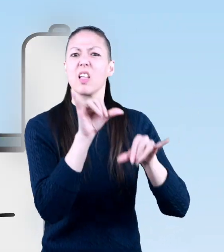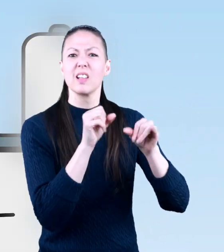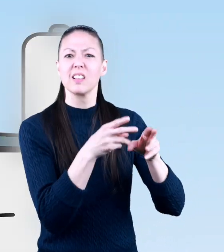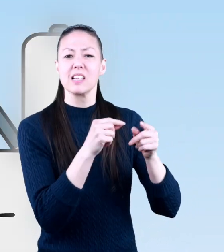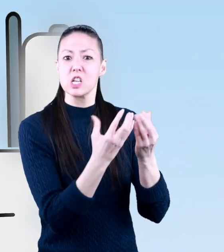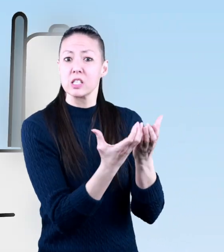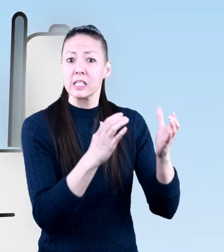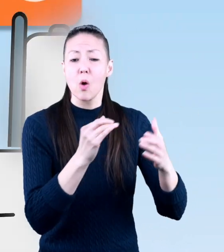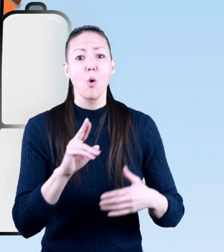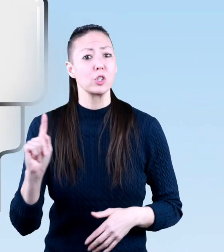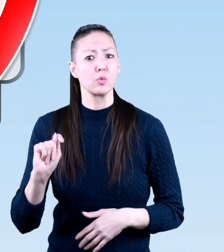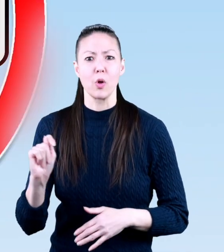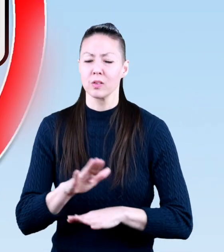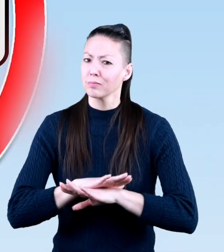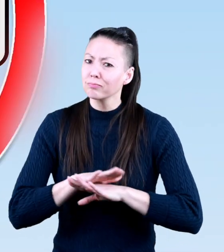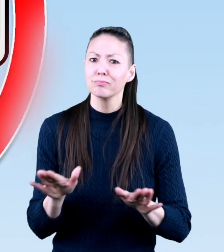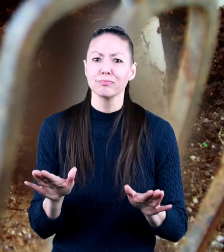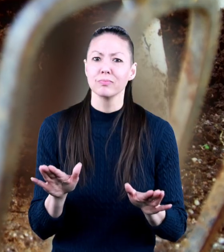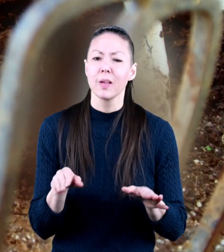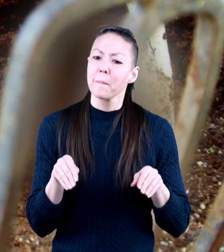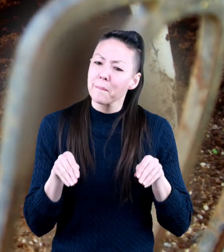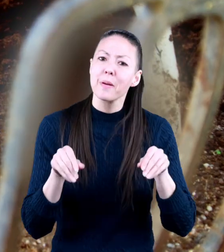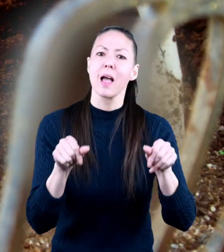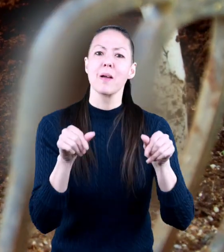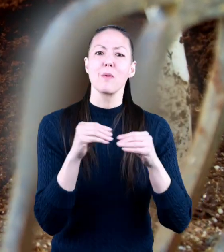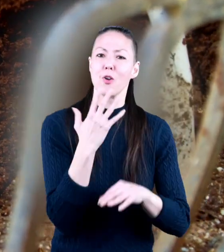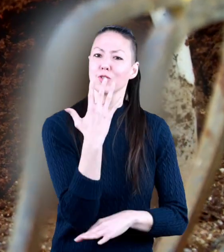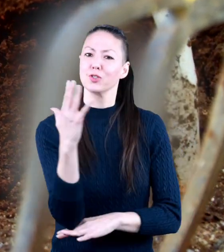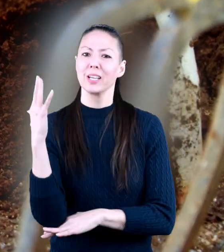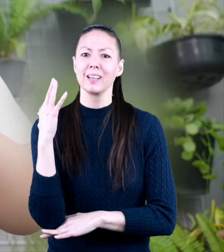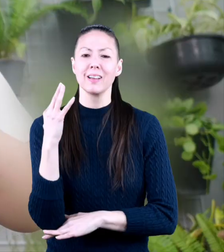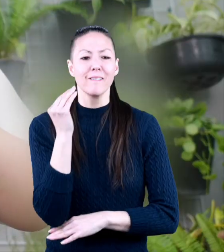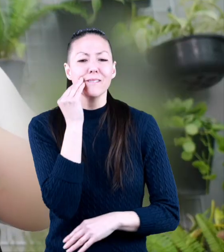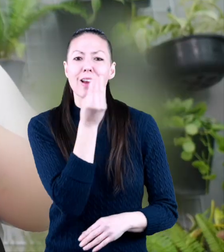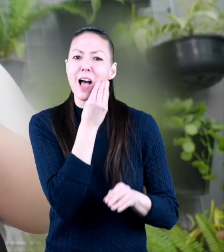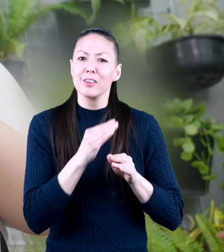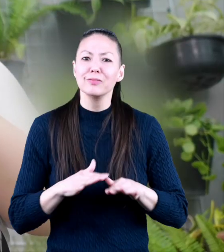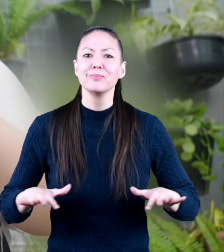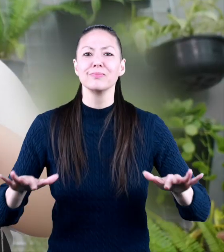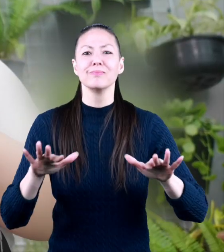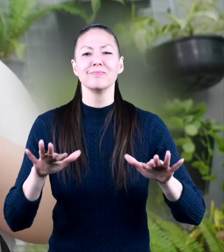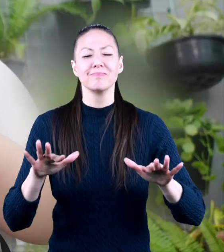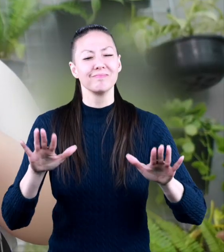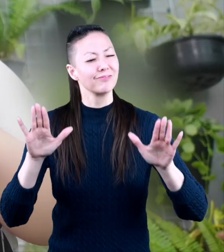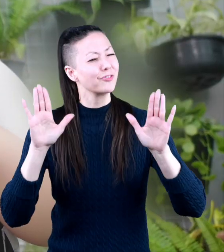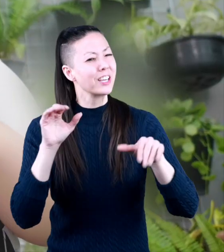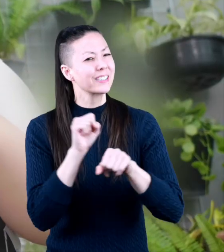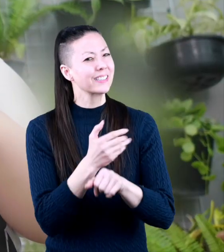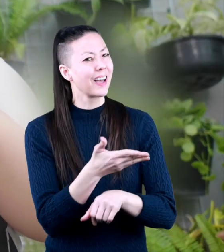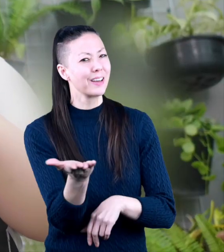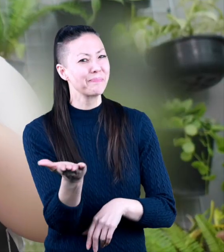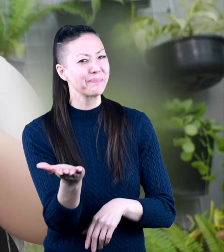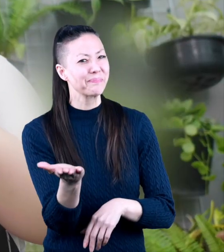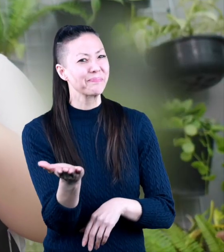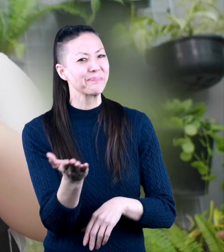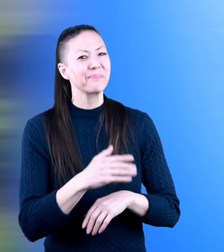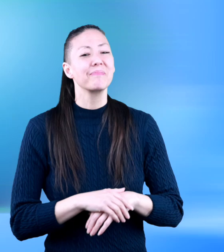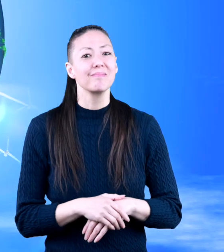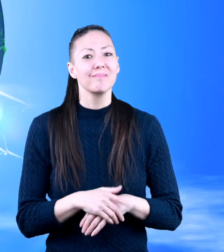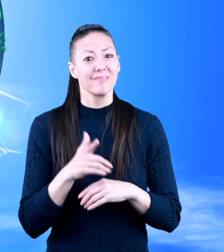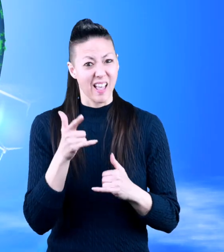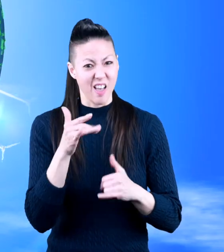of hazardous materials down the drain and plant more trees and flowers great job water wizards